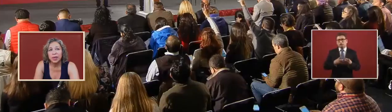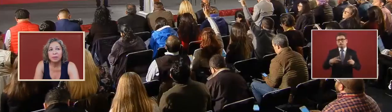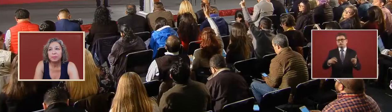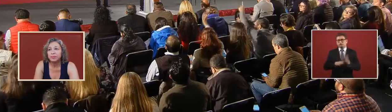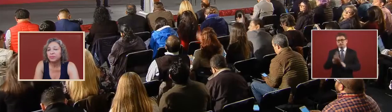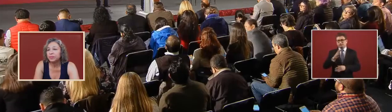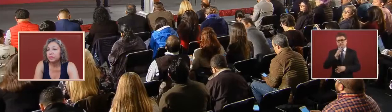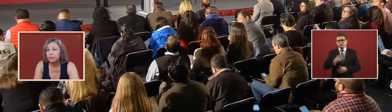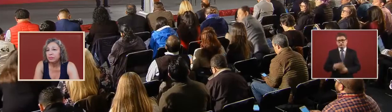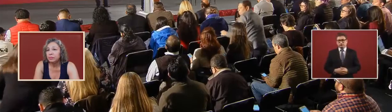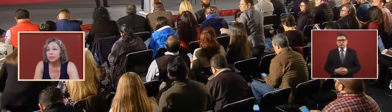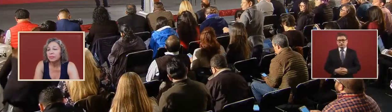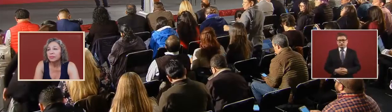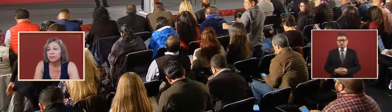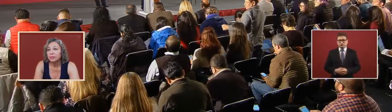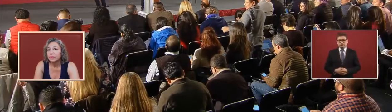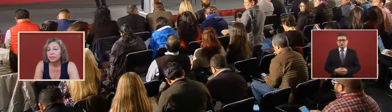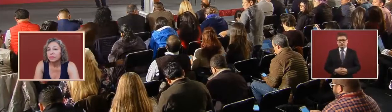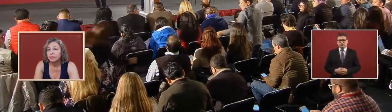country